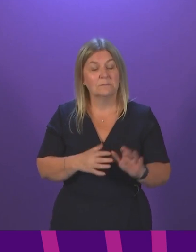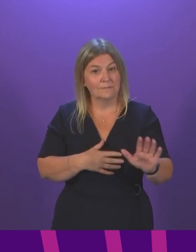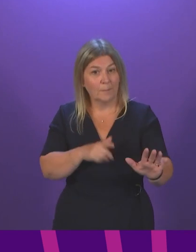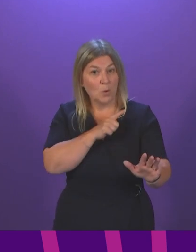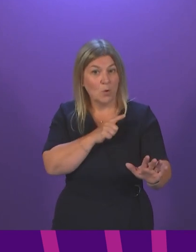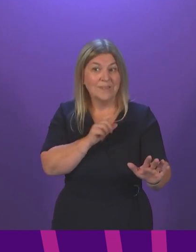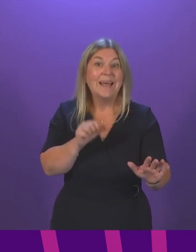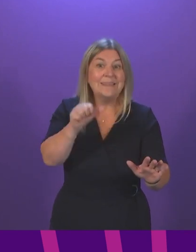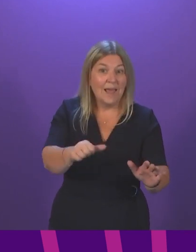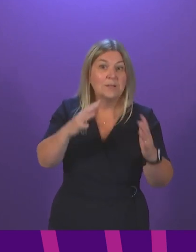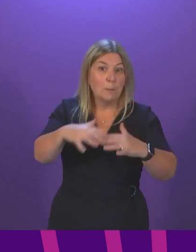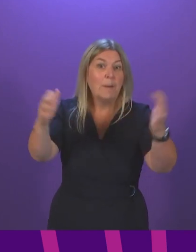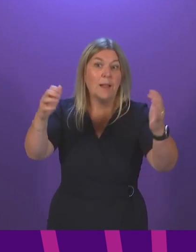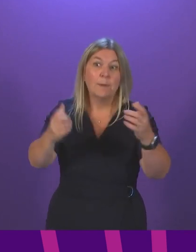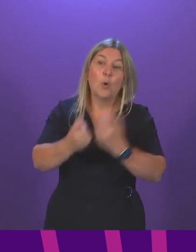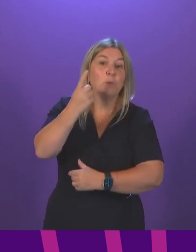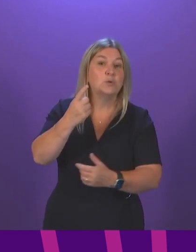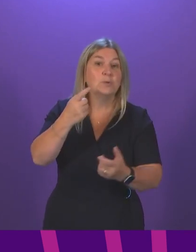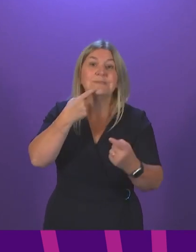parliamentary opportunity to make a statement.